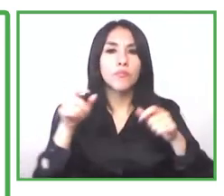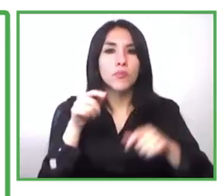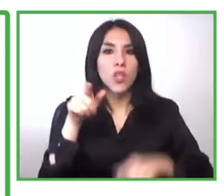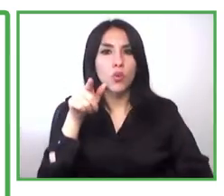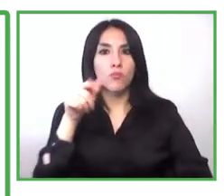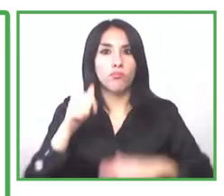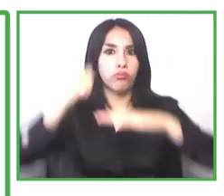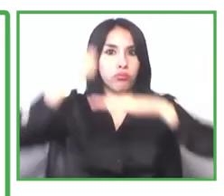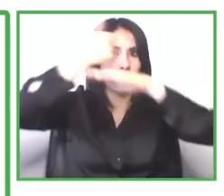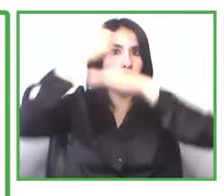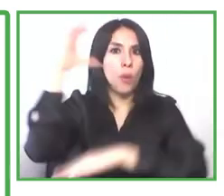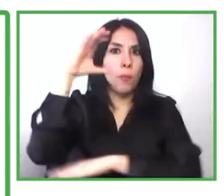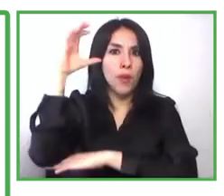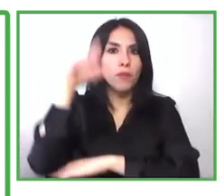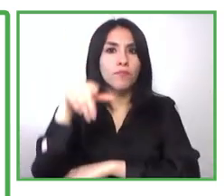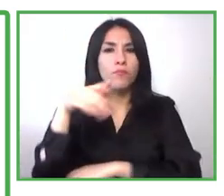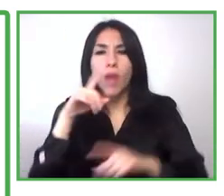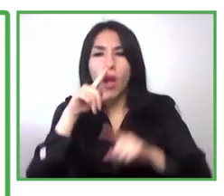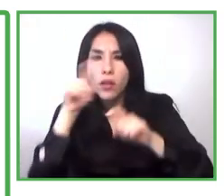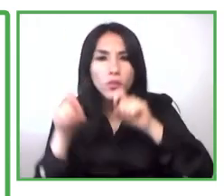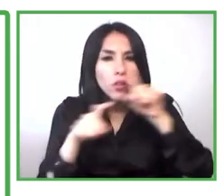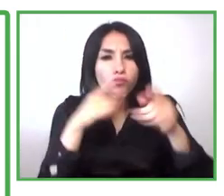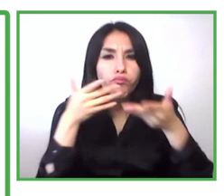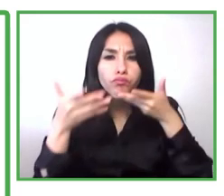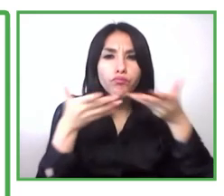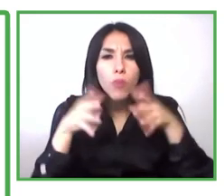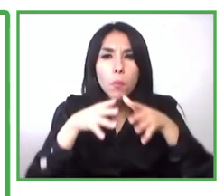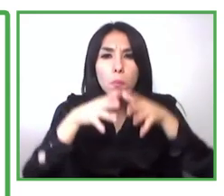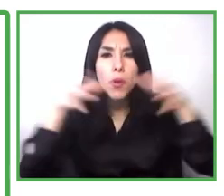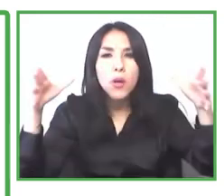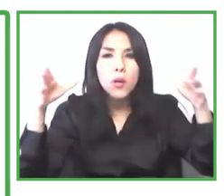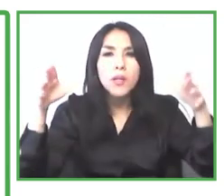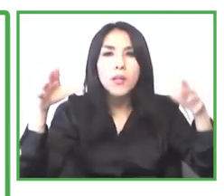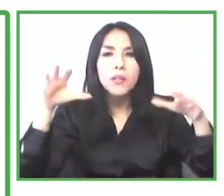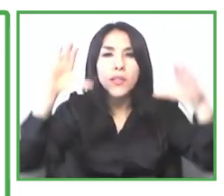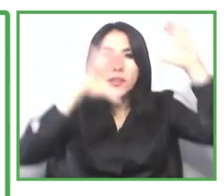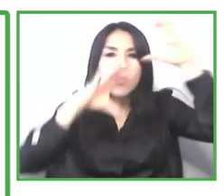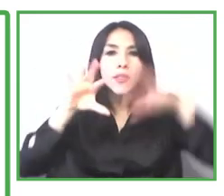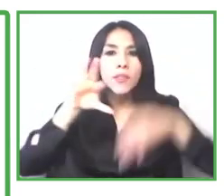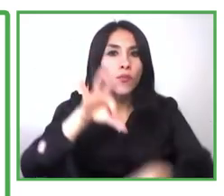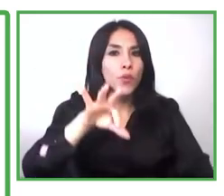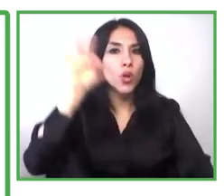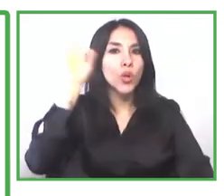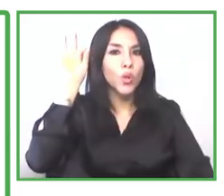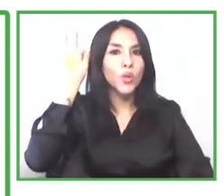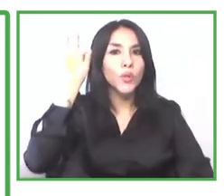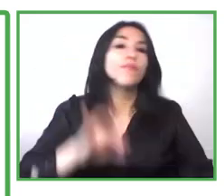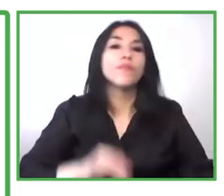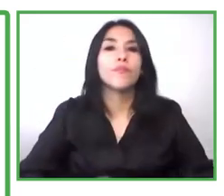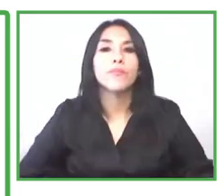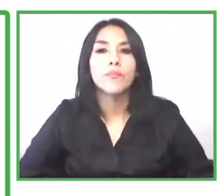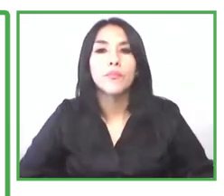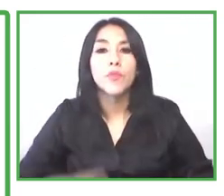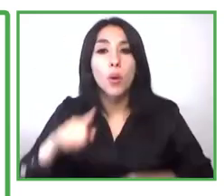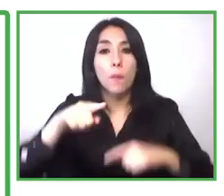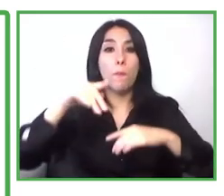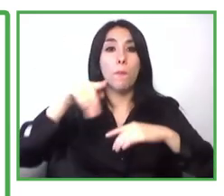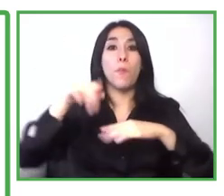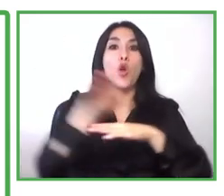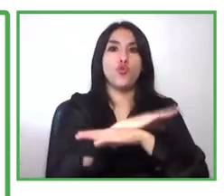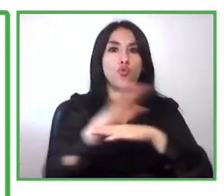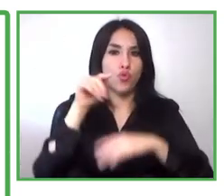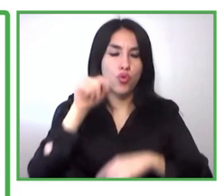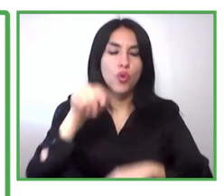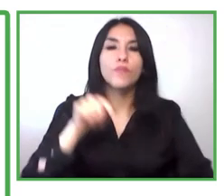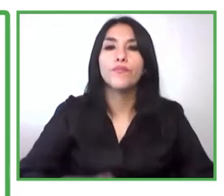consulted with the main job seekers what are the skills that they try to find in people today